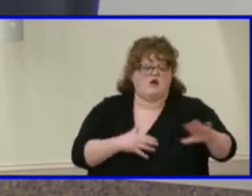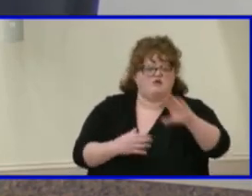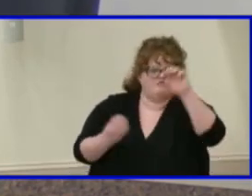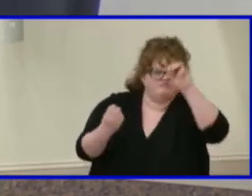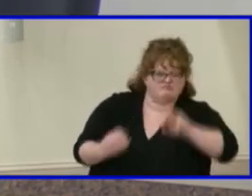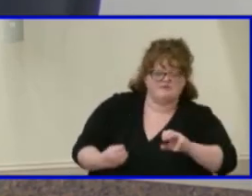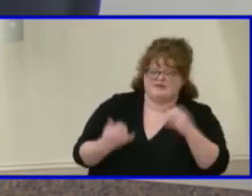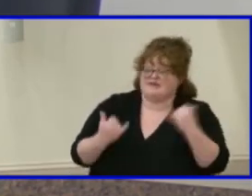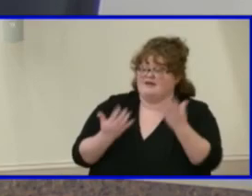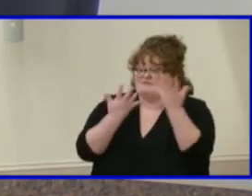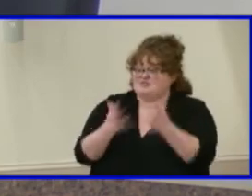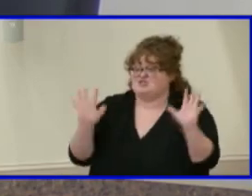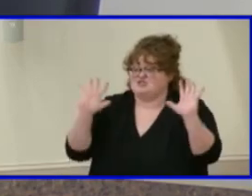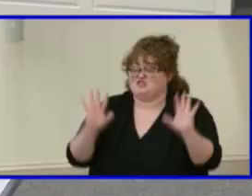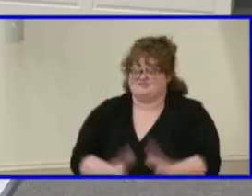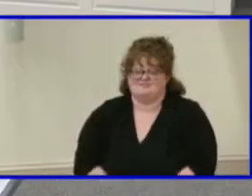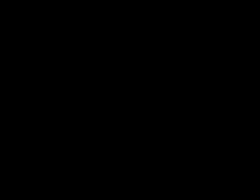meeting is adjourned. Lessons